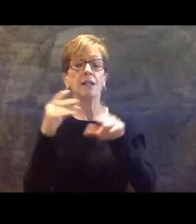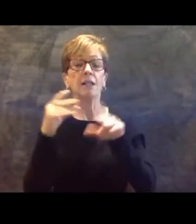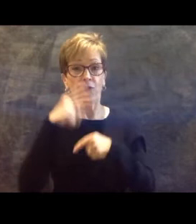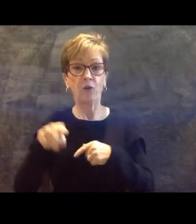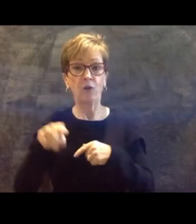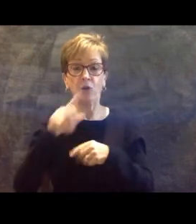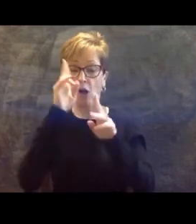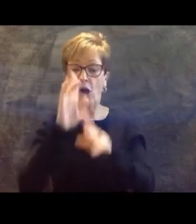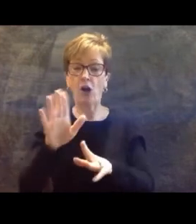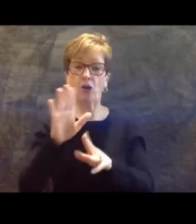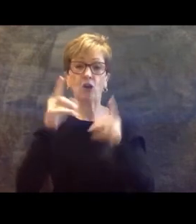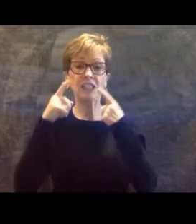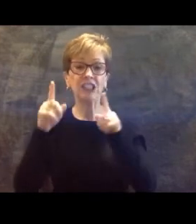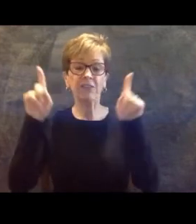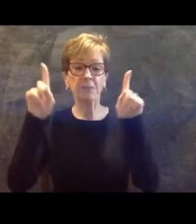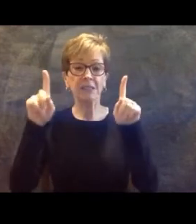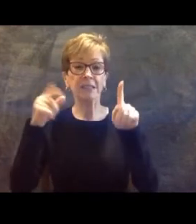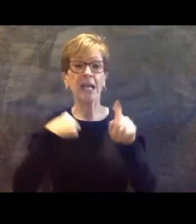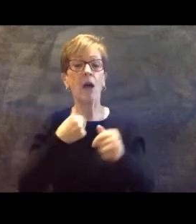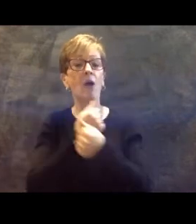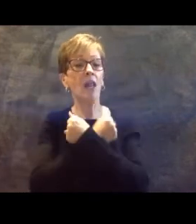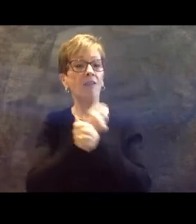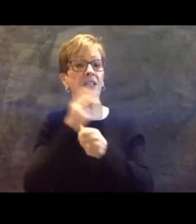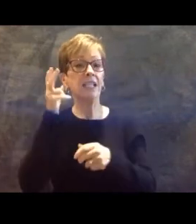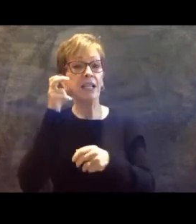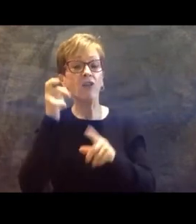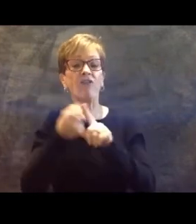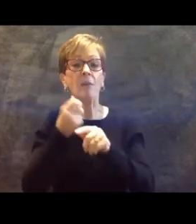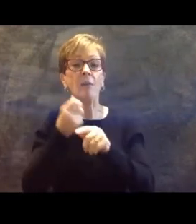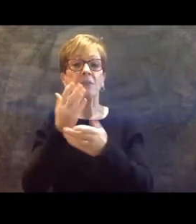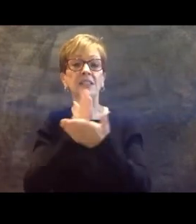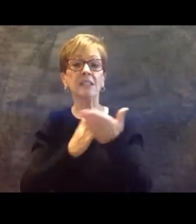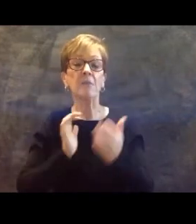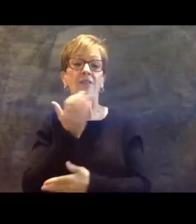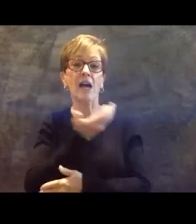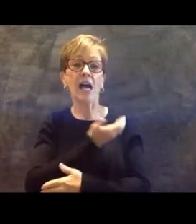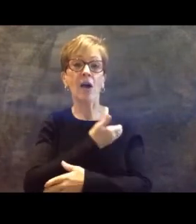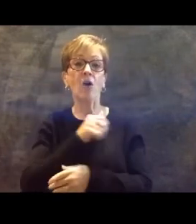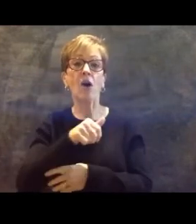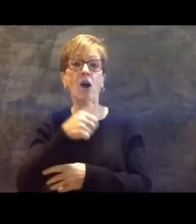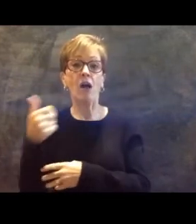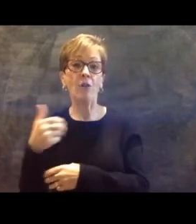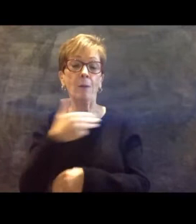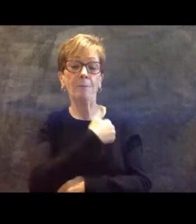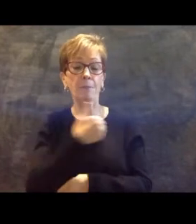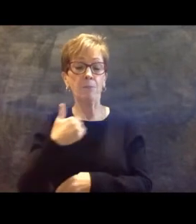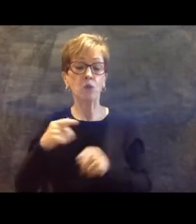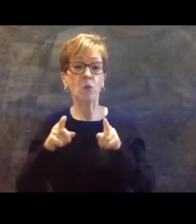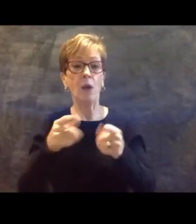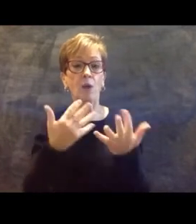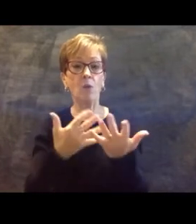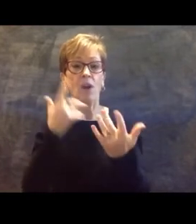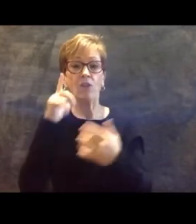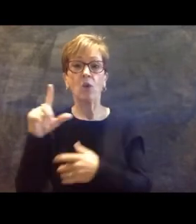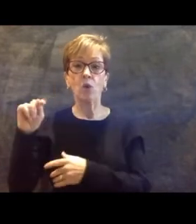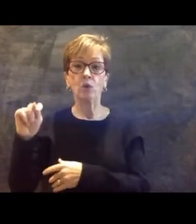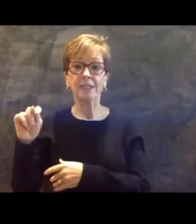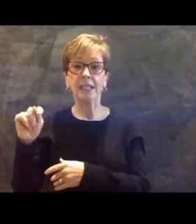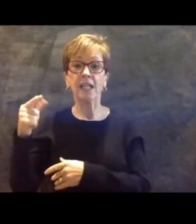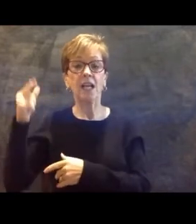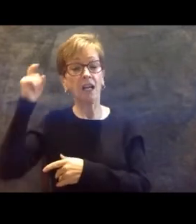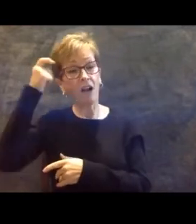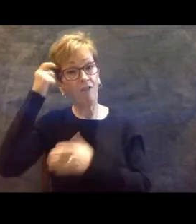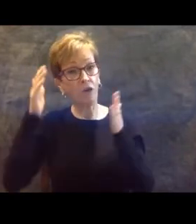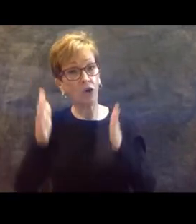to hear from some of our other network members while we wait for the lieutenant governor and the governor to join us. If anyone would like to share their story